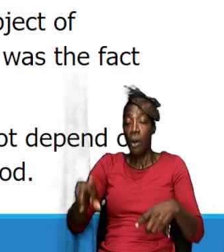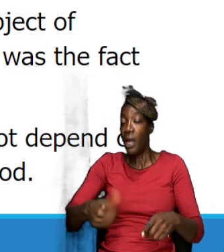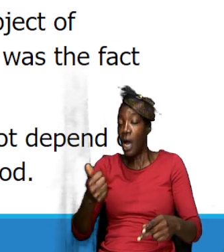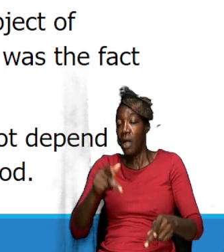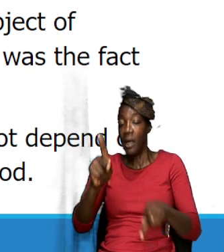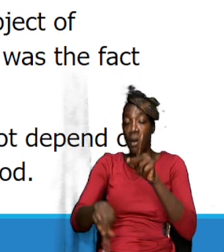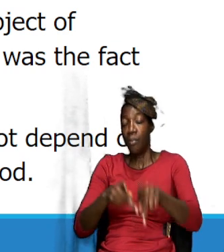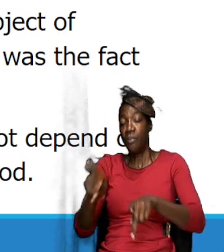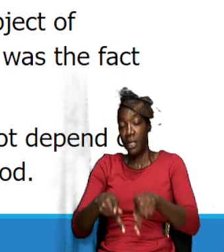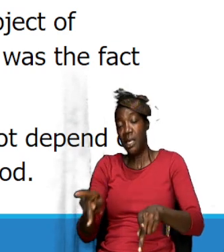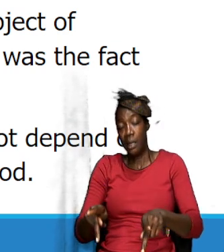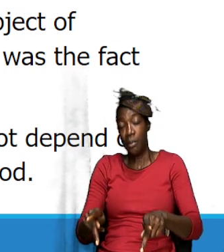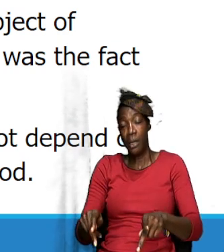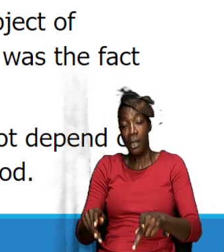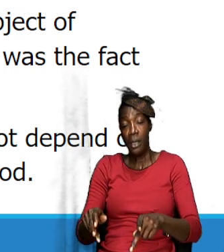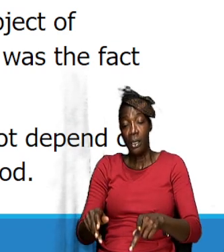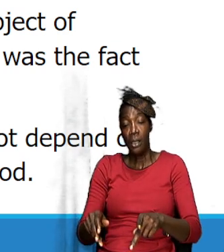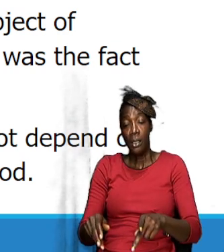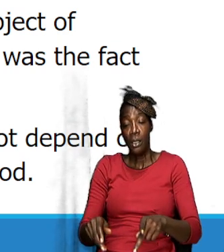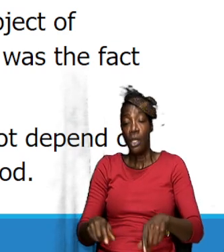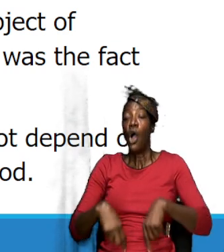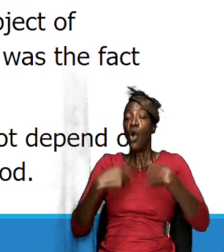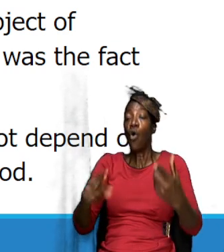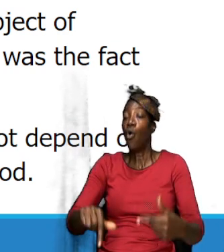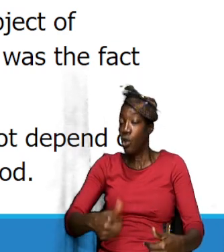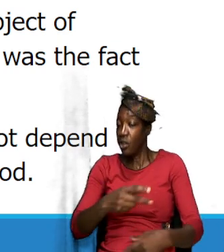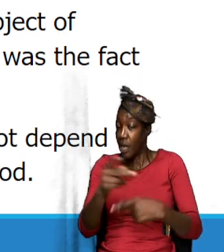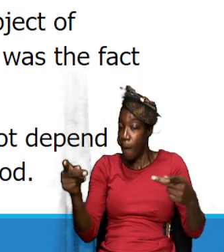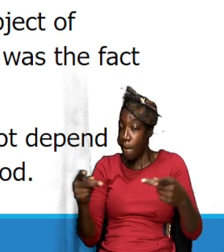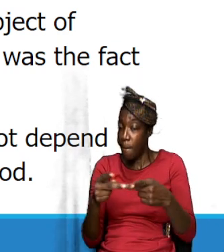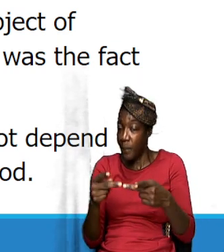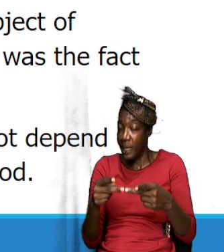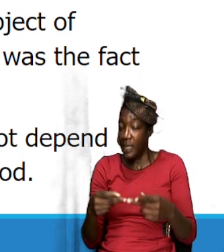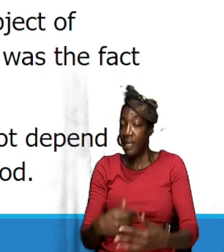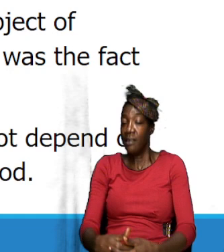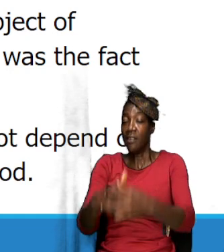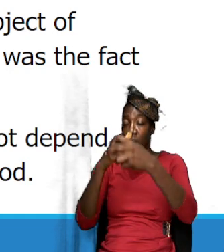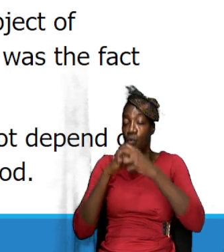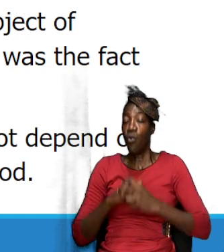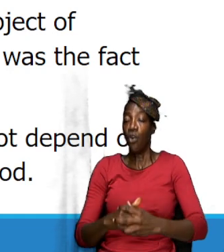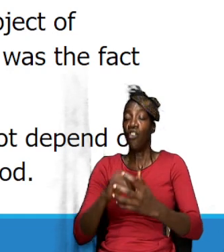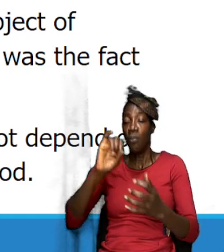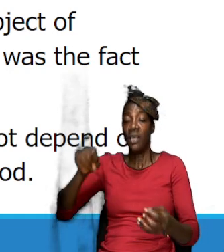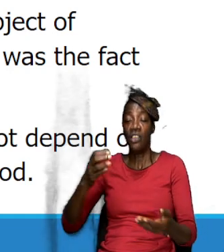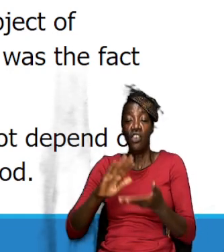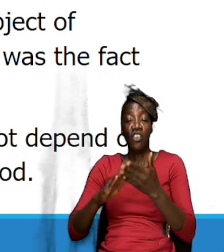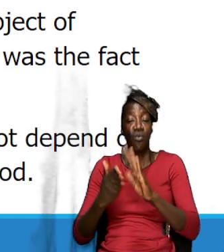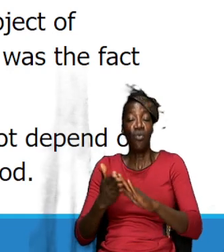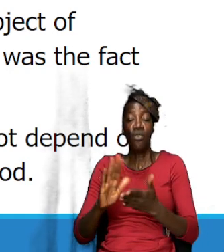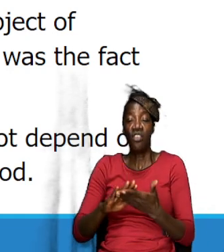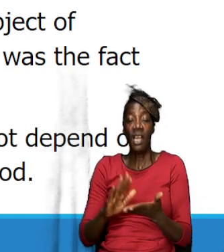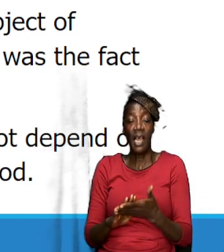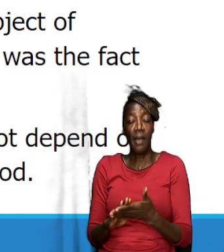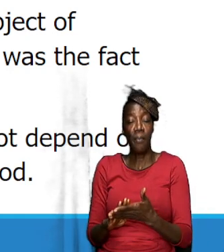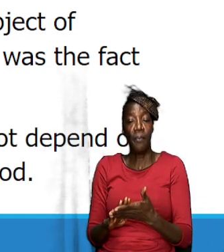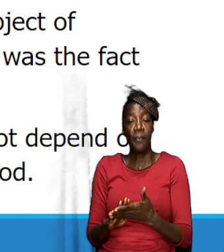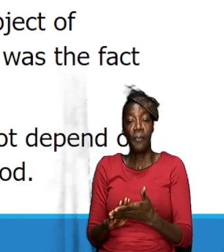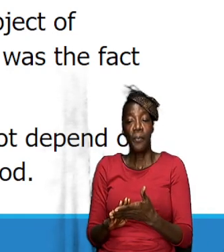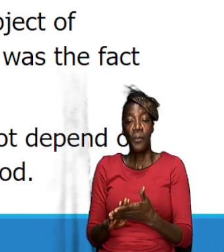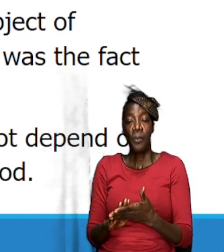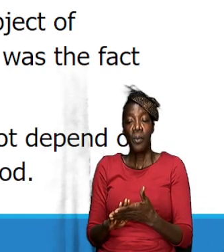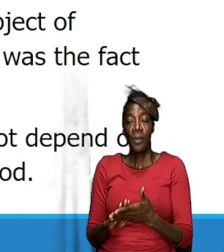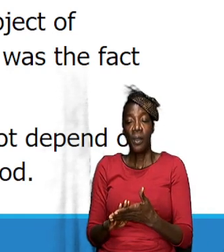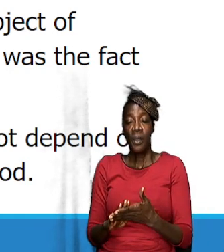weren't probably even allowed to go to the place of worship in Jerusalem and so it's like in essence they were kind of